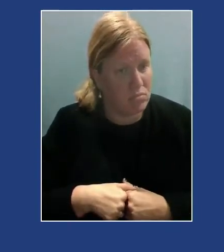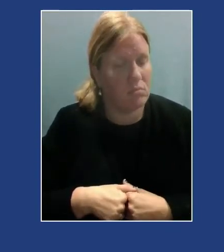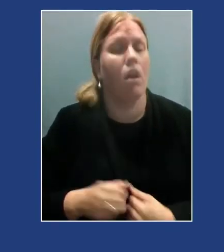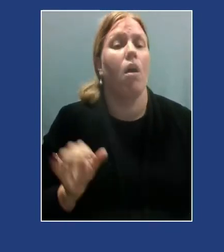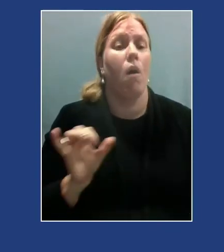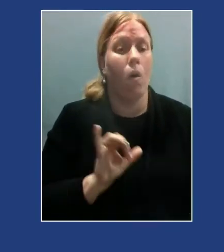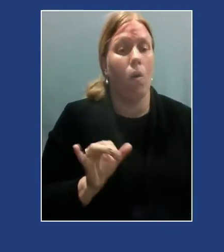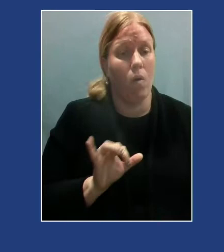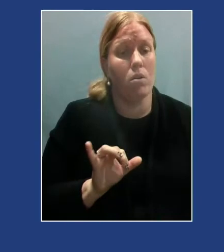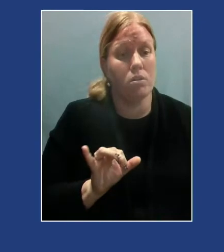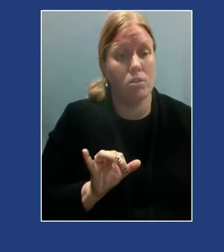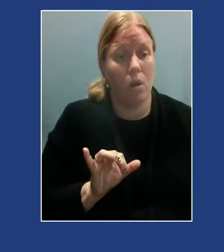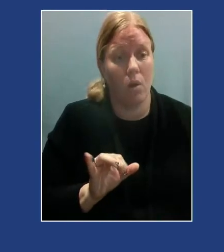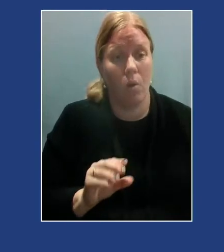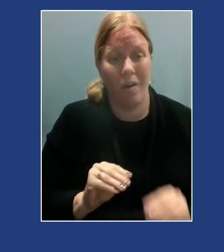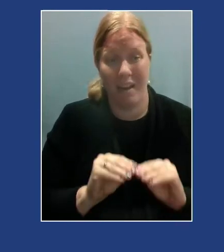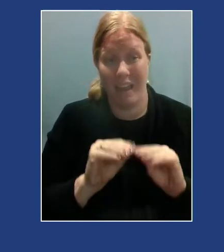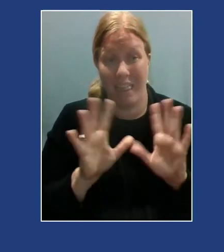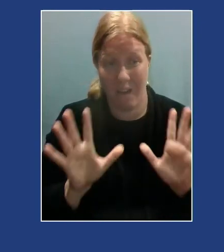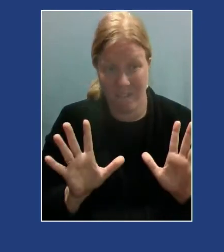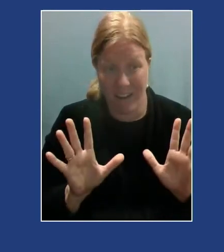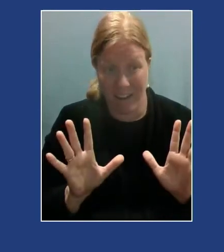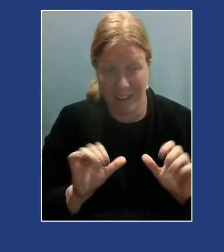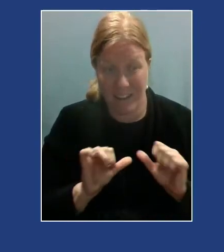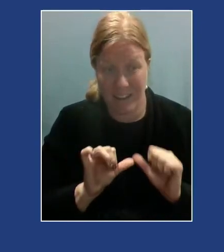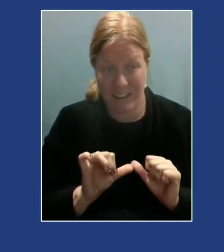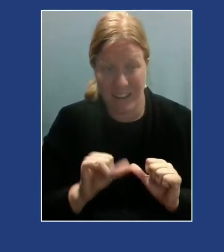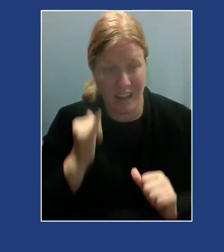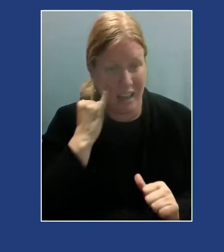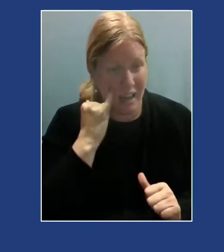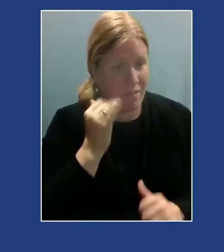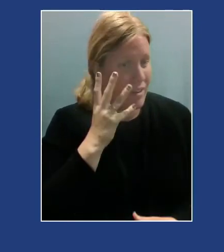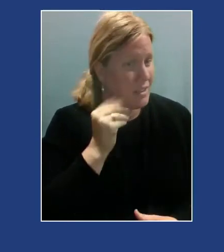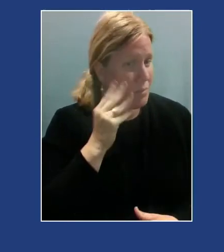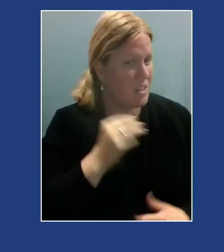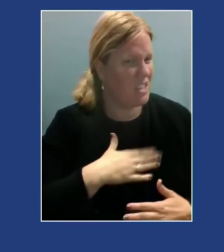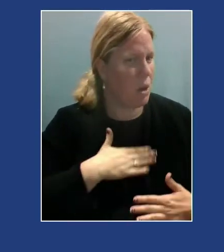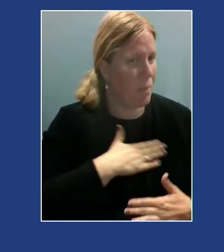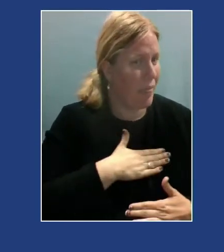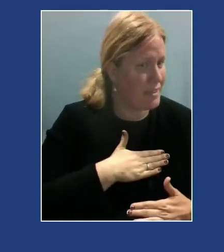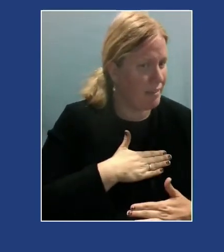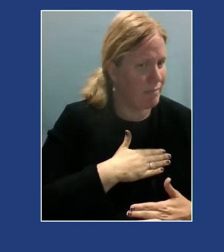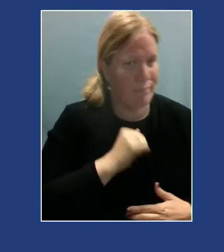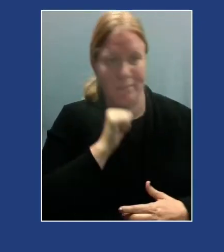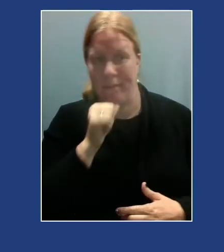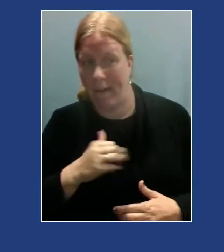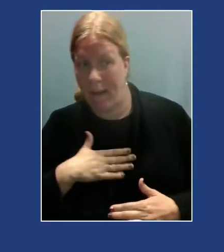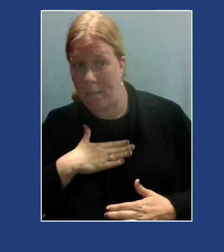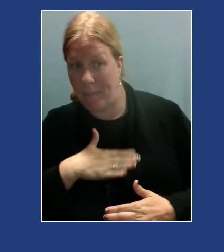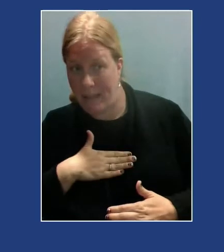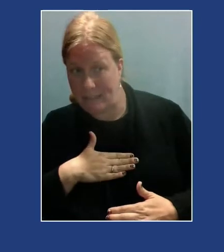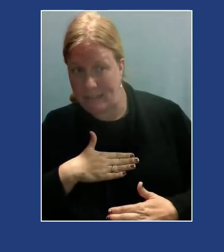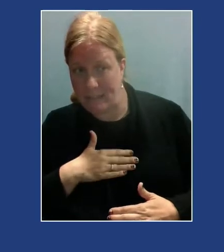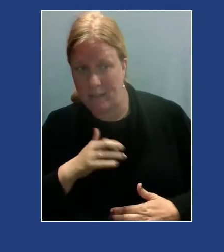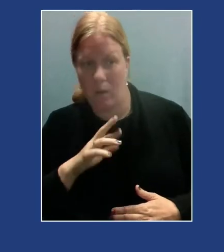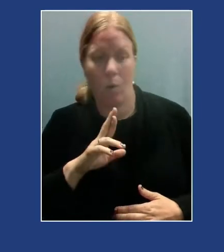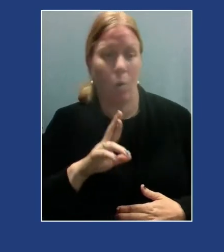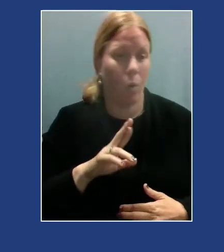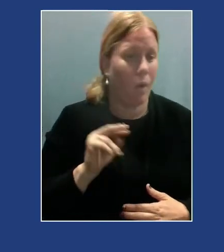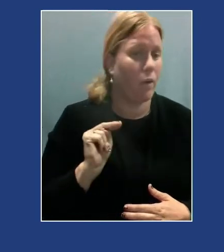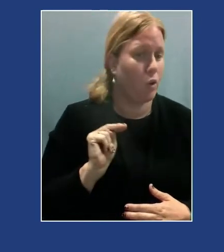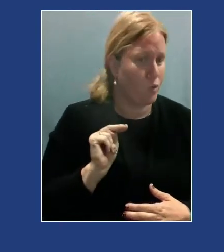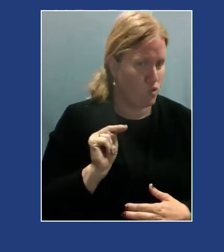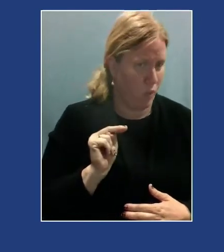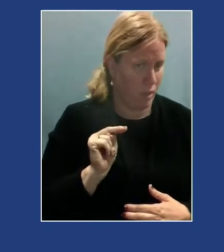also we're consistently clarifying if experiences are pleasant, unpleasant, or neutral, because my association with particular